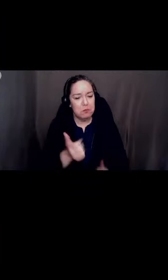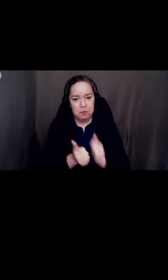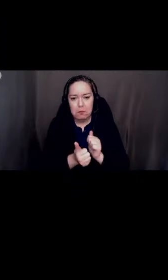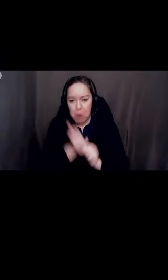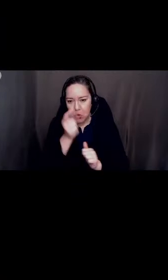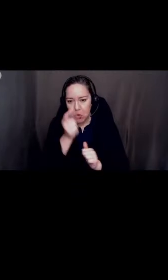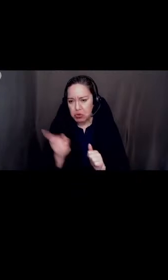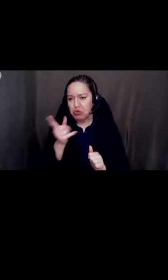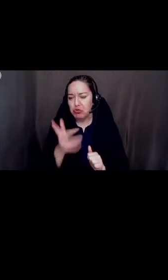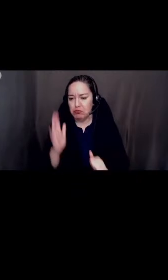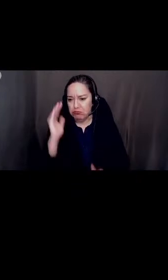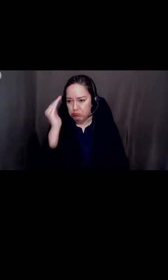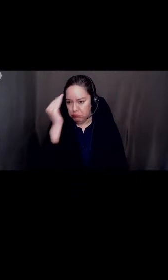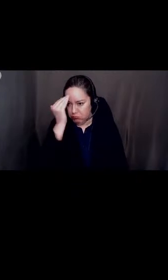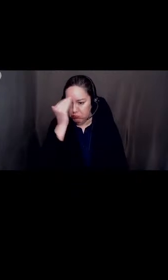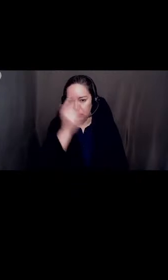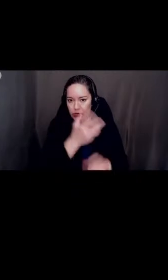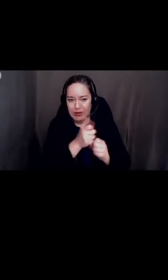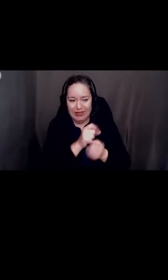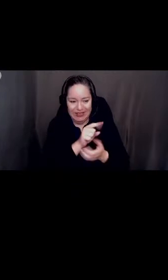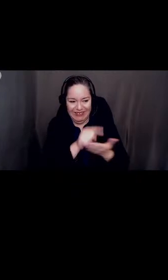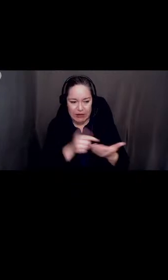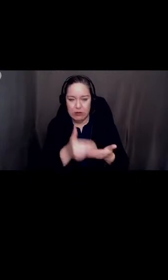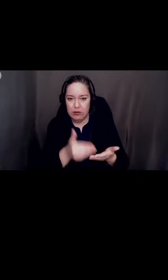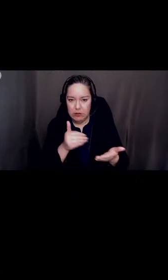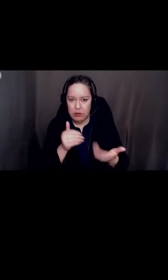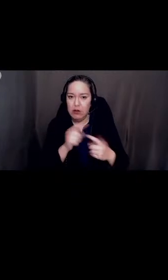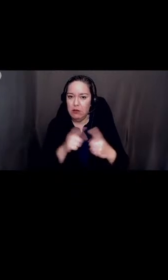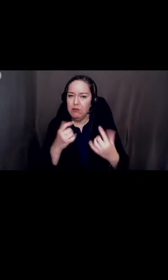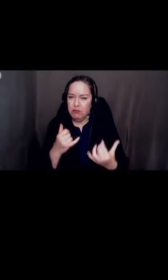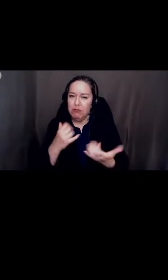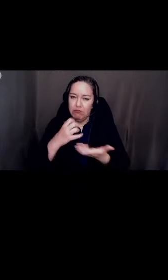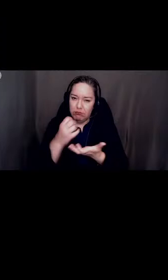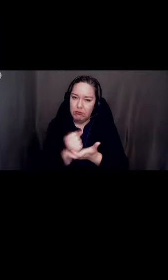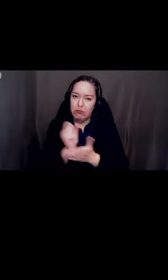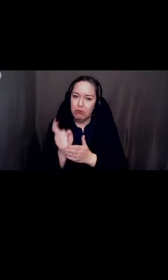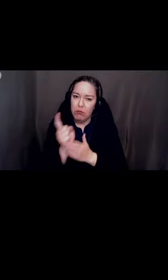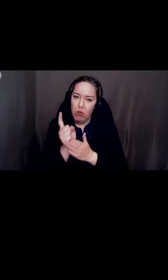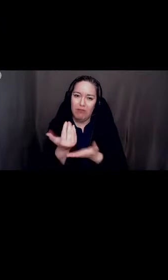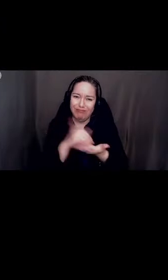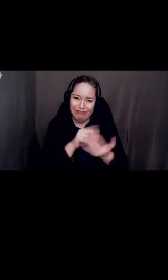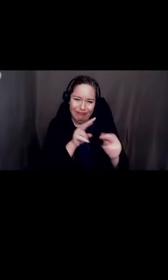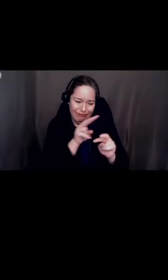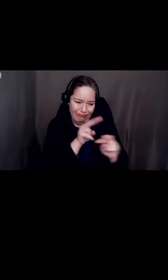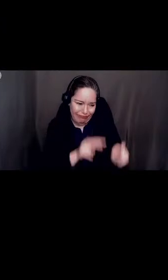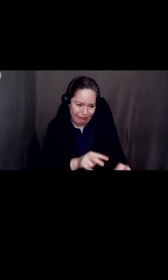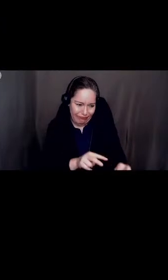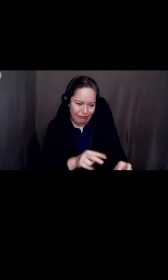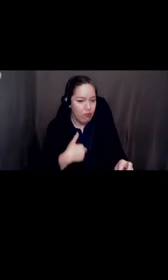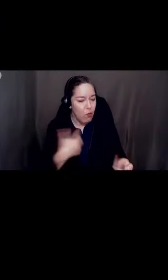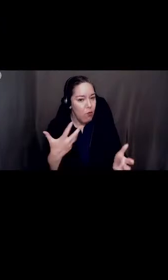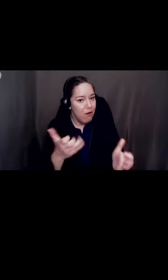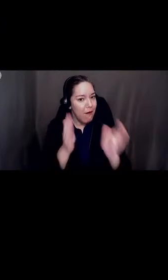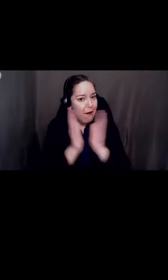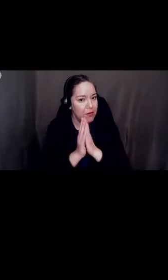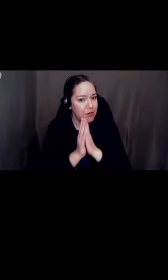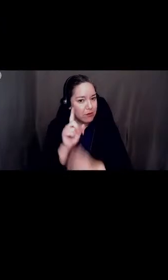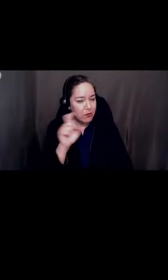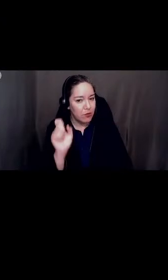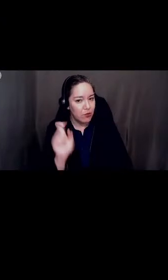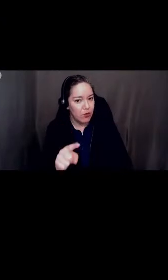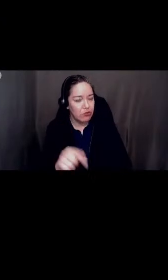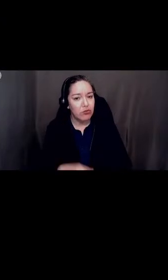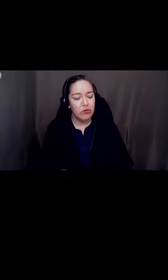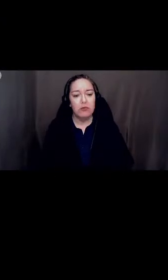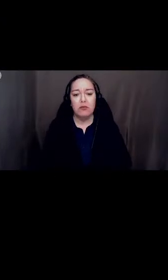with them and you received the materials, but if you can maybe take a minute there. And I'd like to ask a question and possibly get